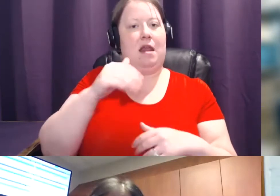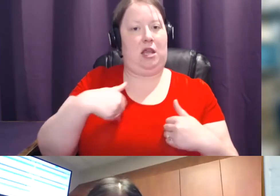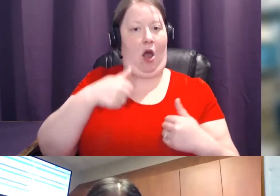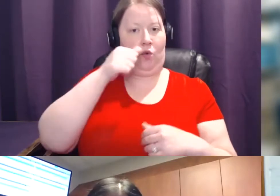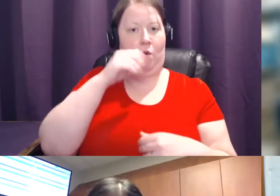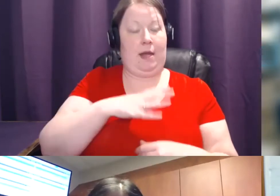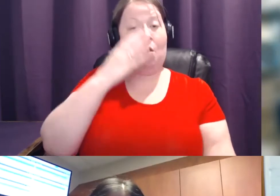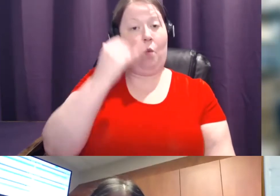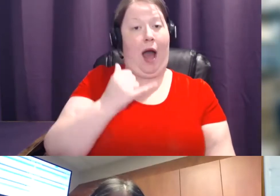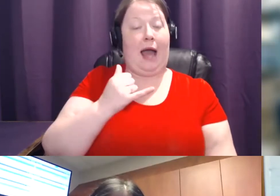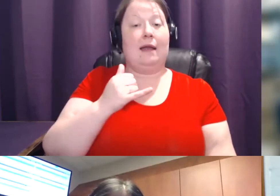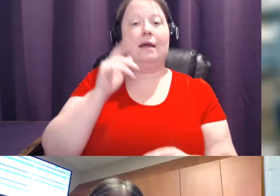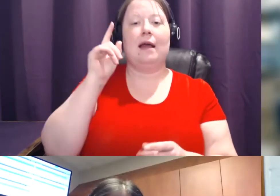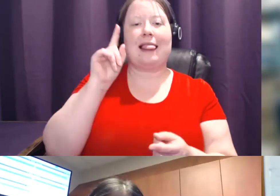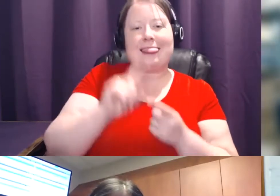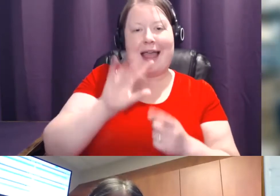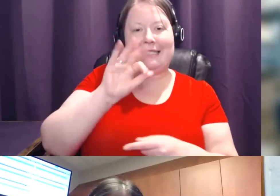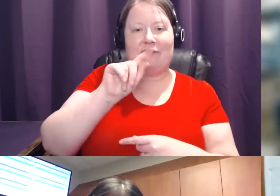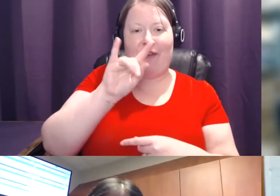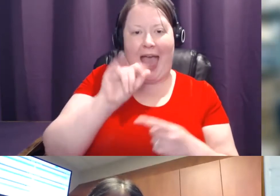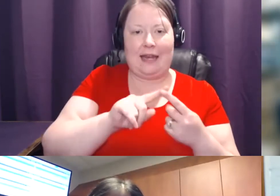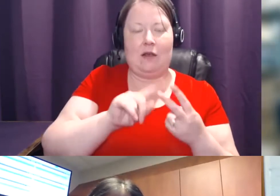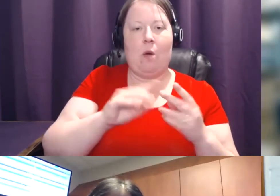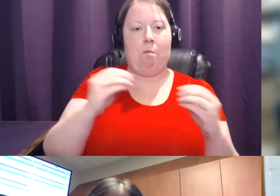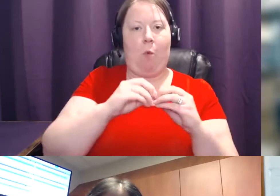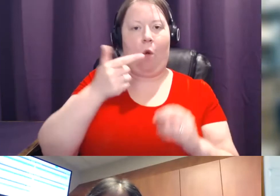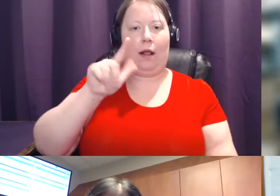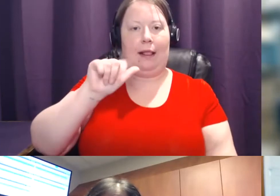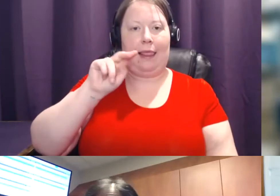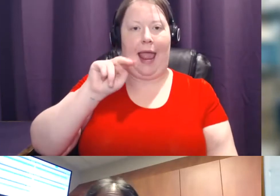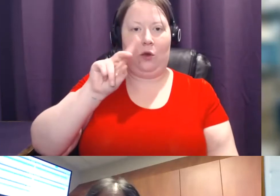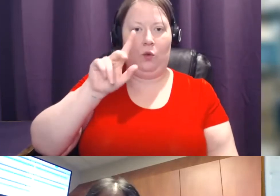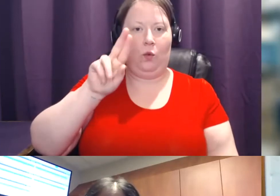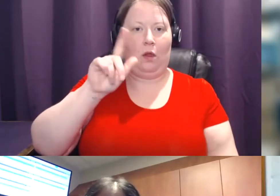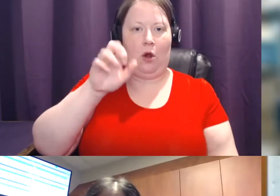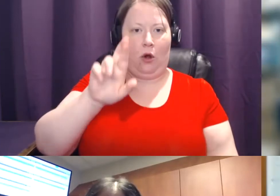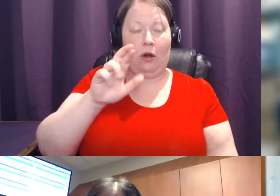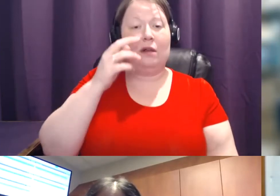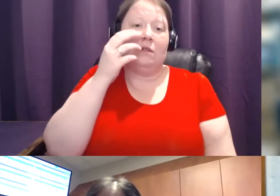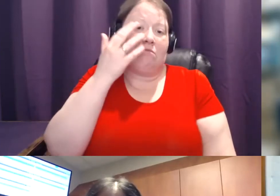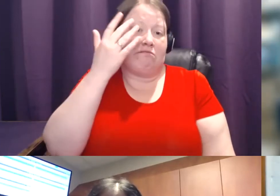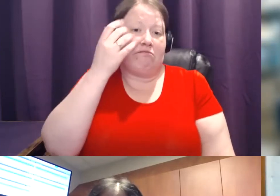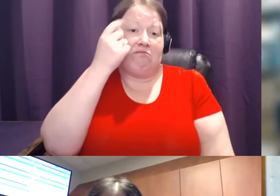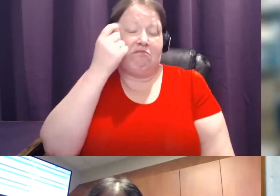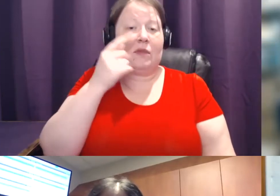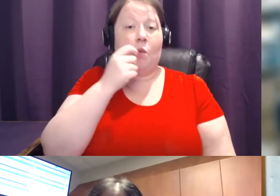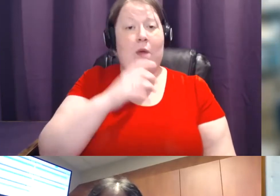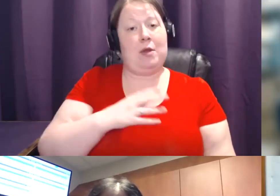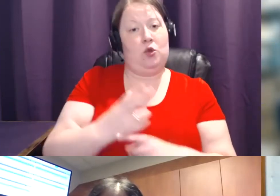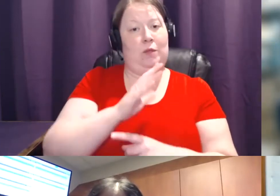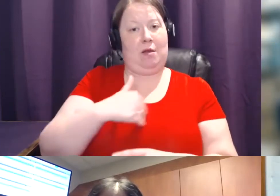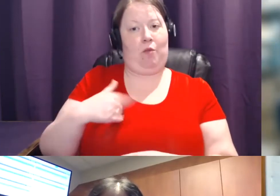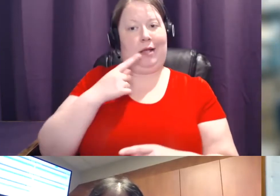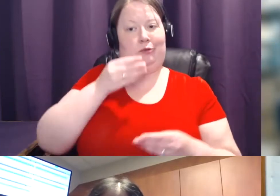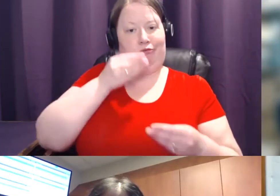it's more glandular, as, you know, women use their breasts to nurse babies, and we